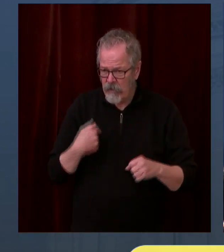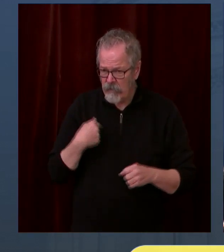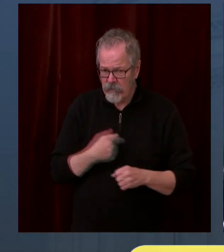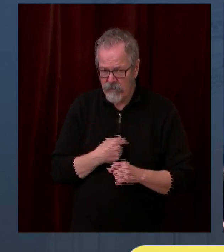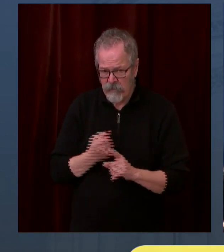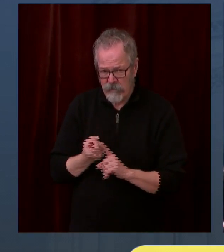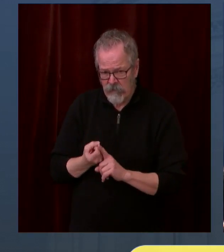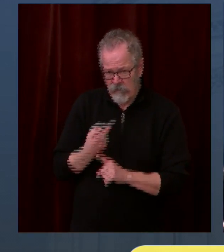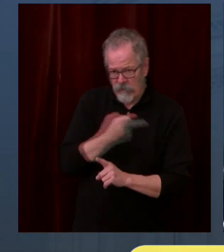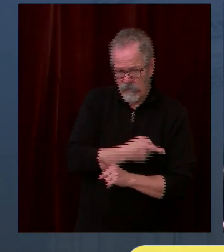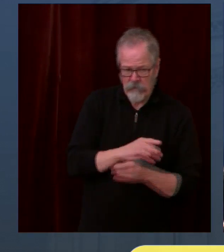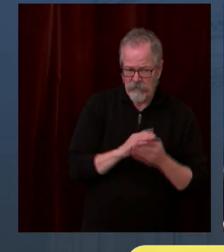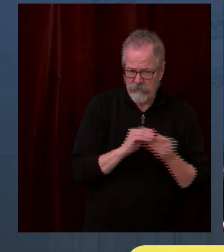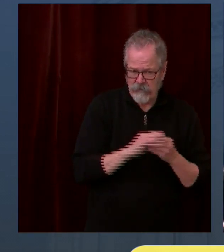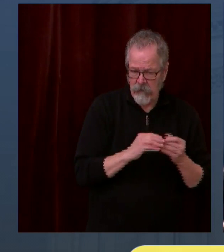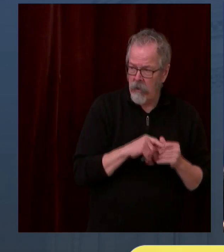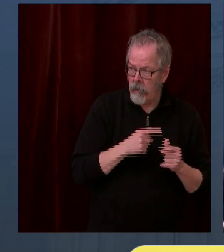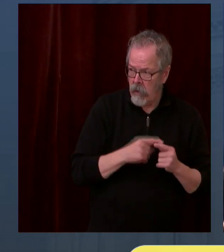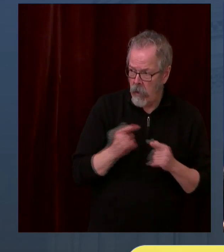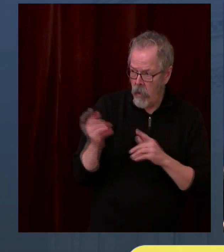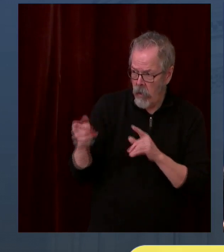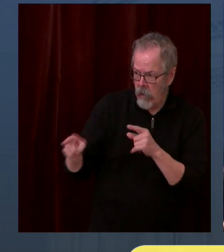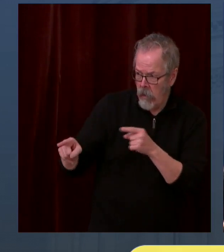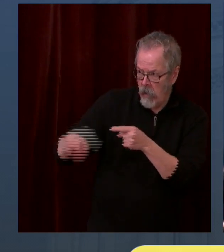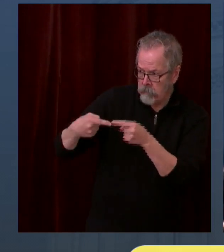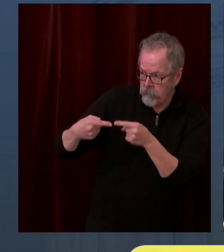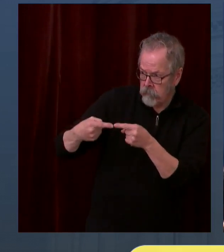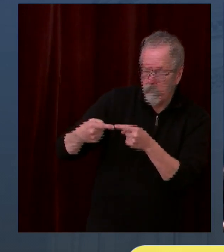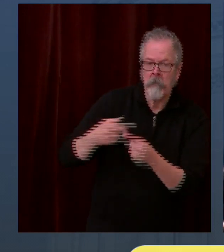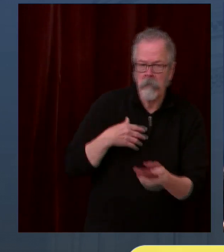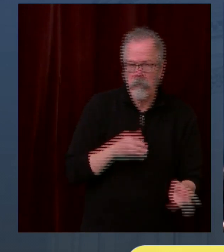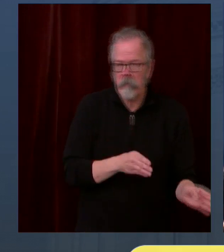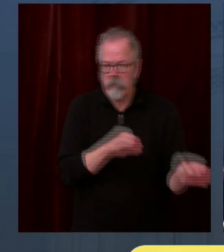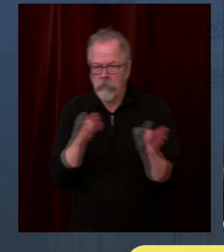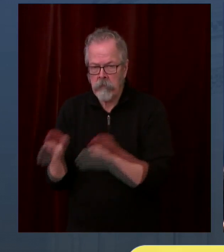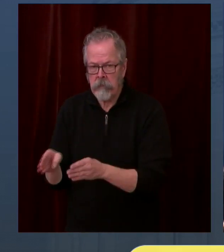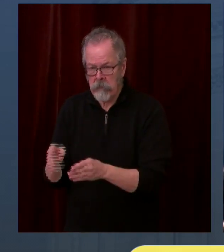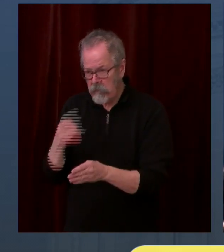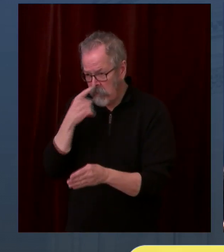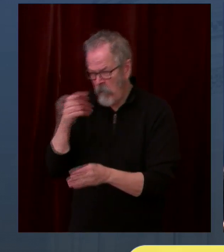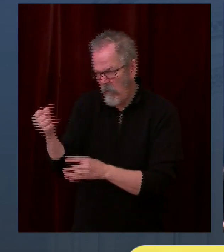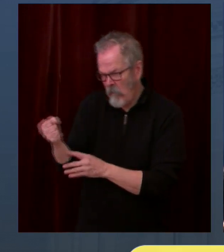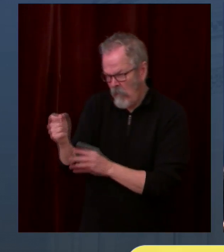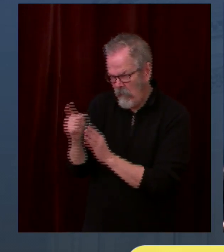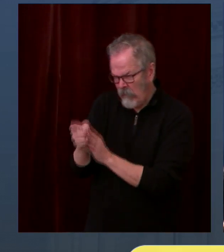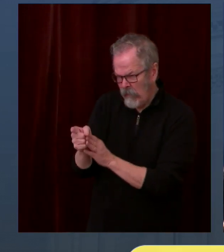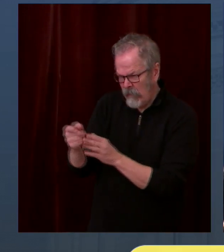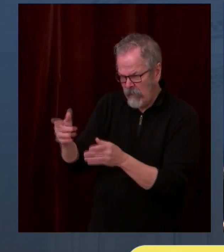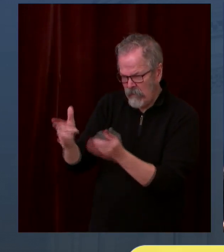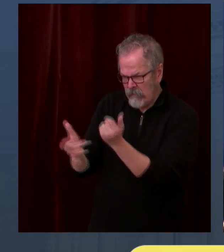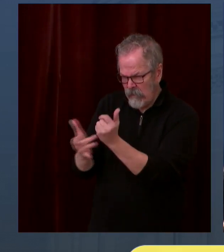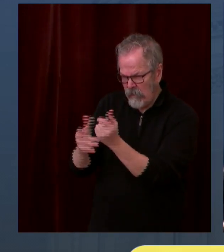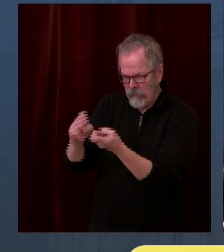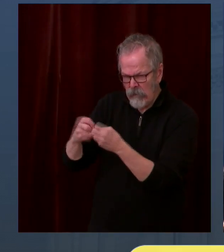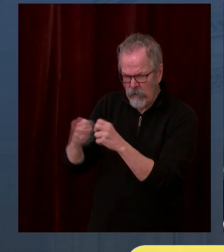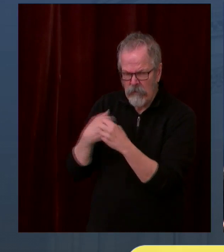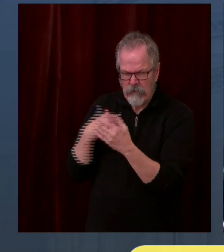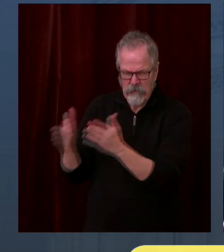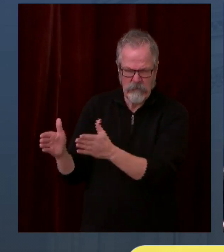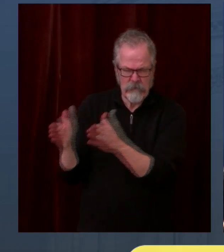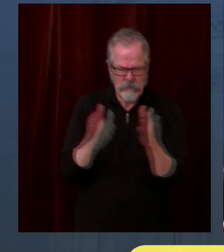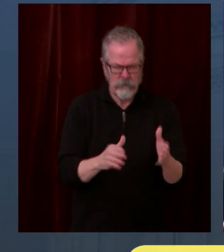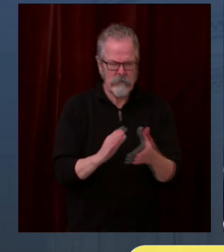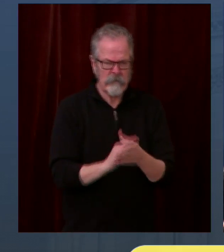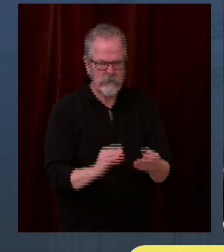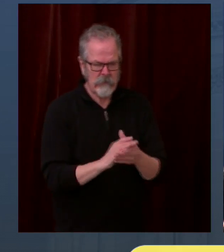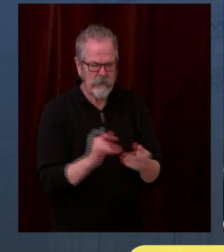Dr. don't you suspend for a moment? We'll see if we can do some work on our end and come back to you just a little